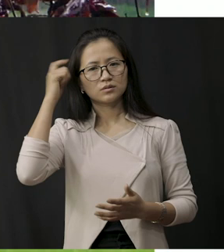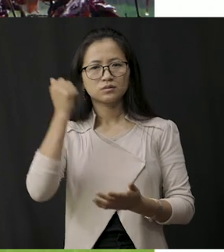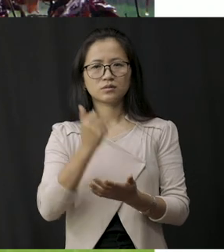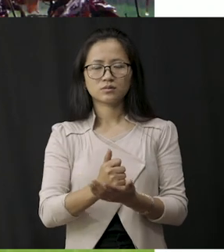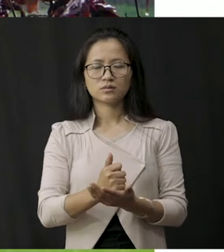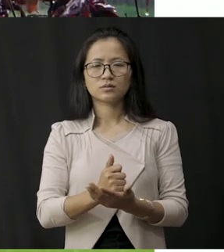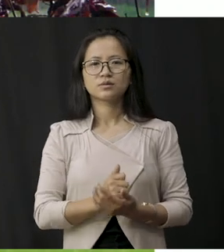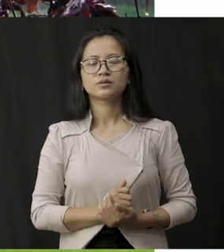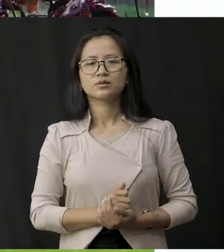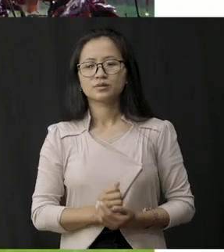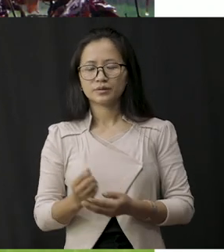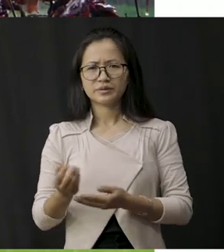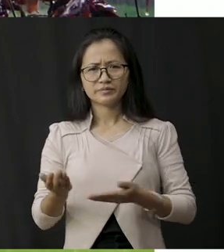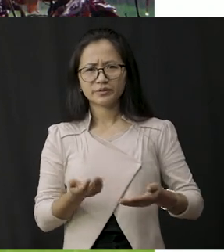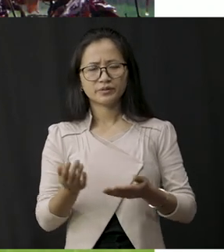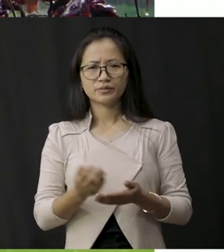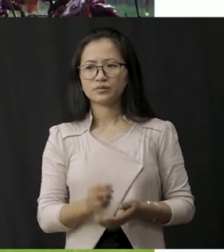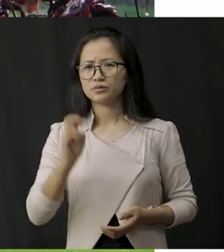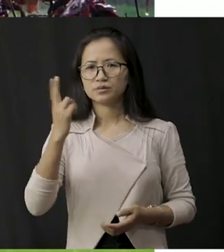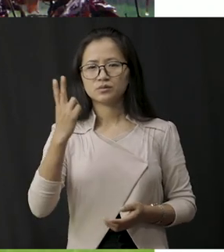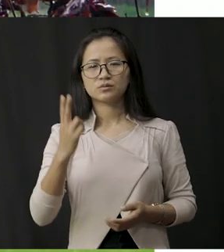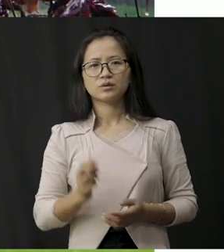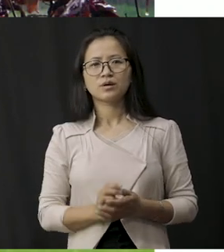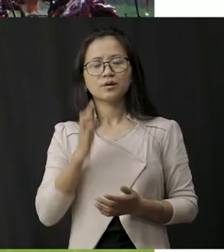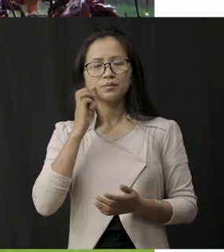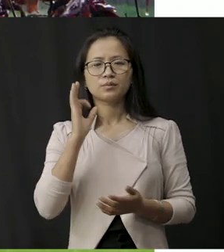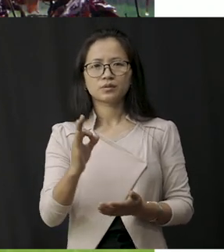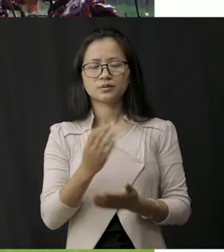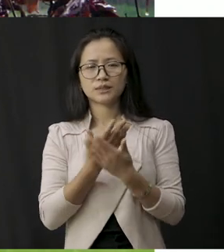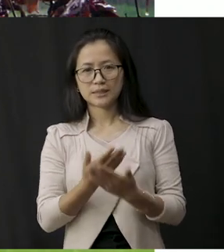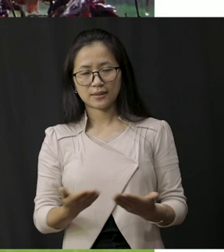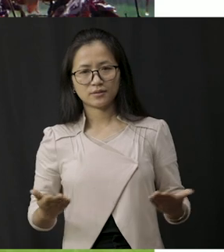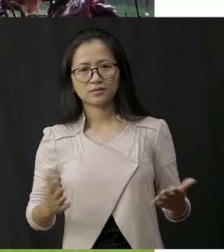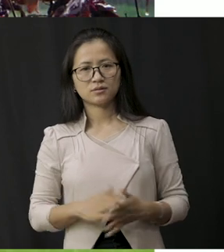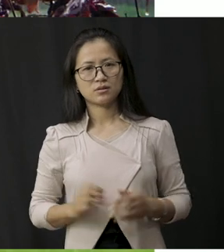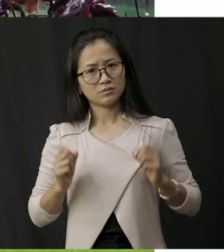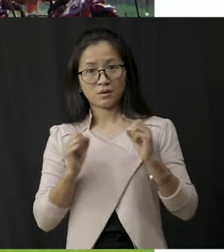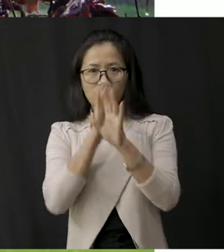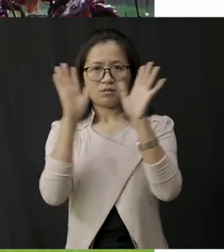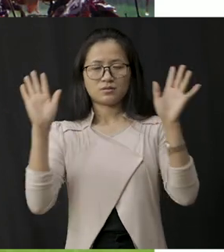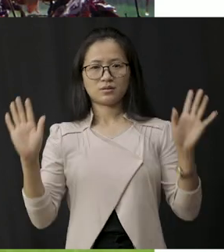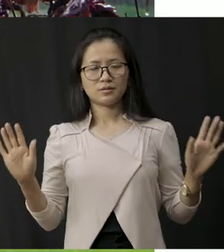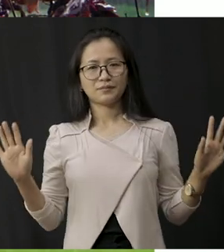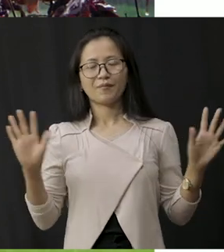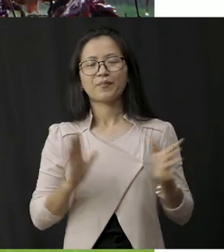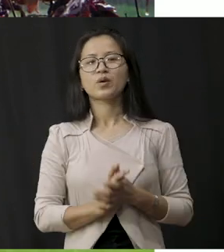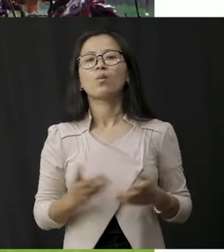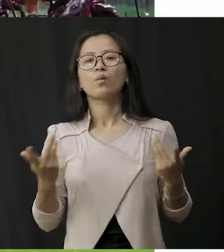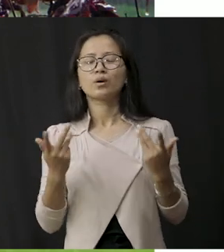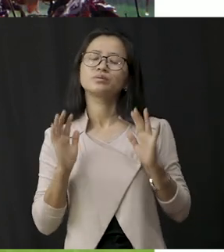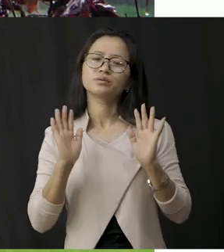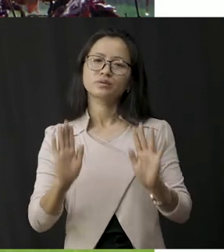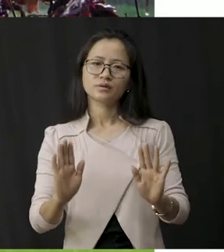to carry and to wear two important things so students are you excited so let's see what we